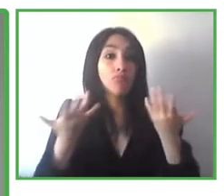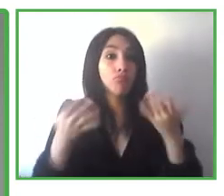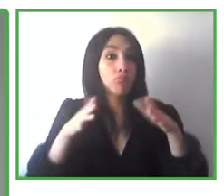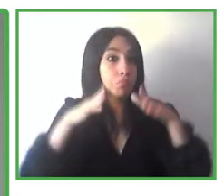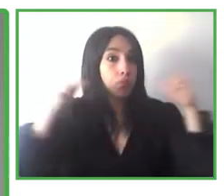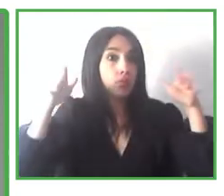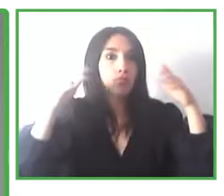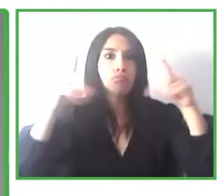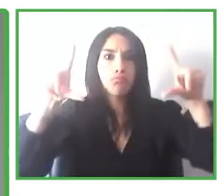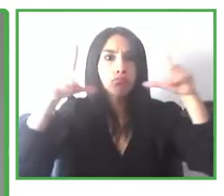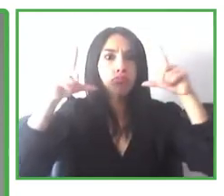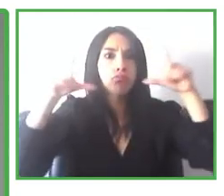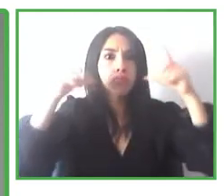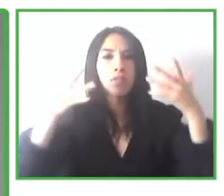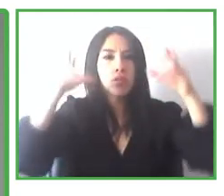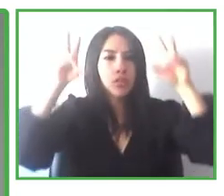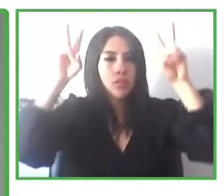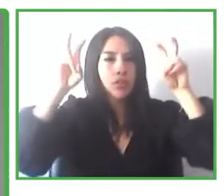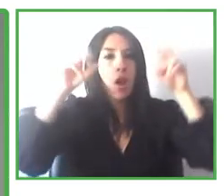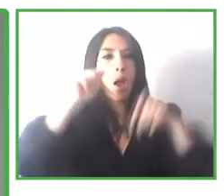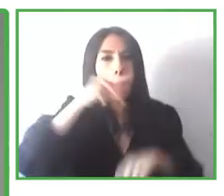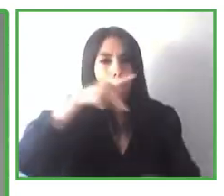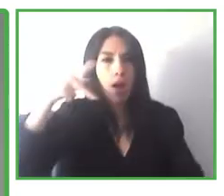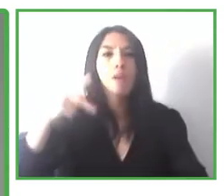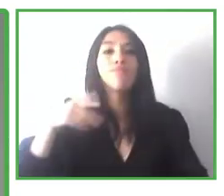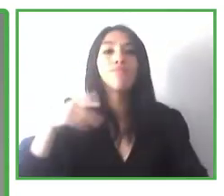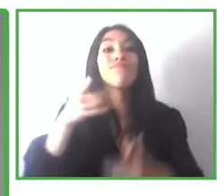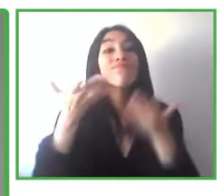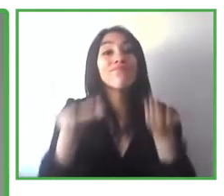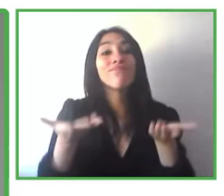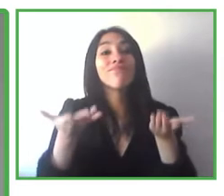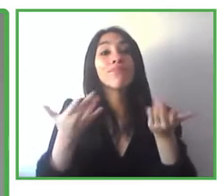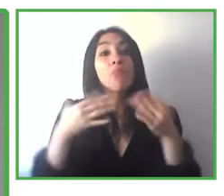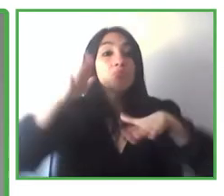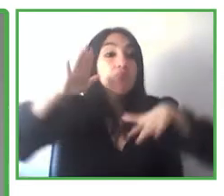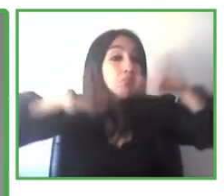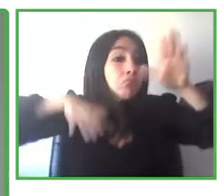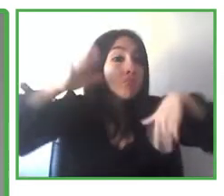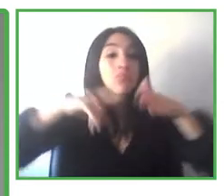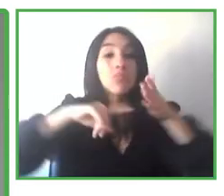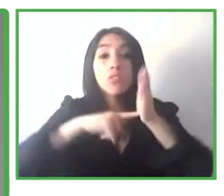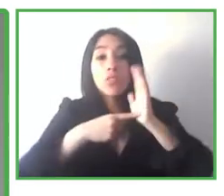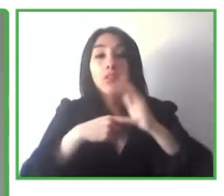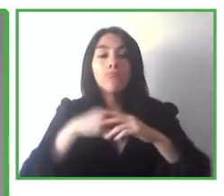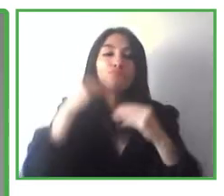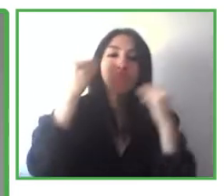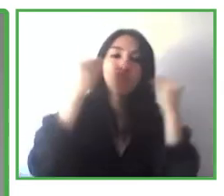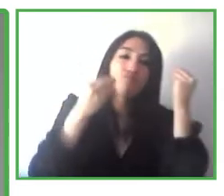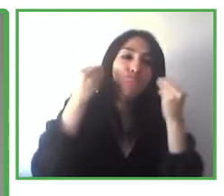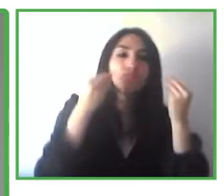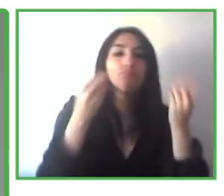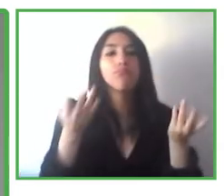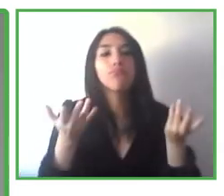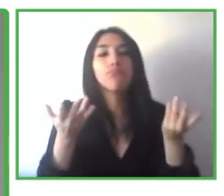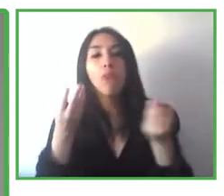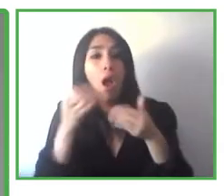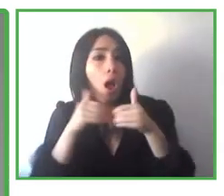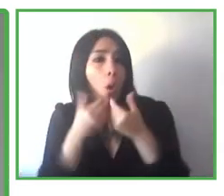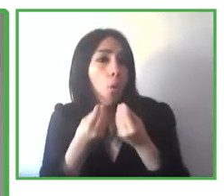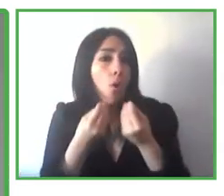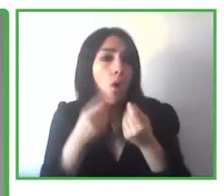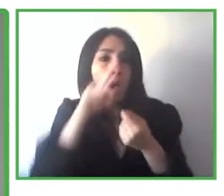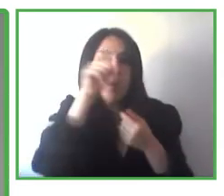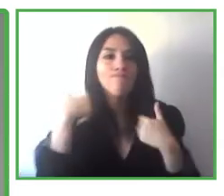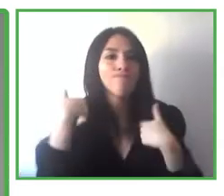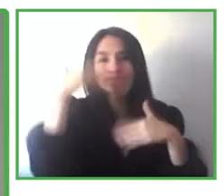have a huge impact over their scope of application, but they can also generate uncertainty and ambiguity up to a certain extent. And